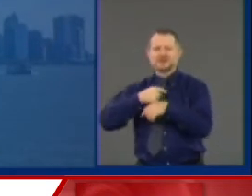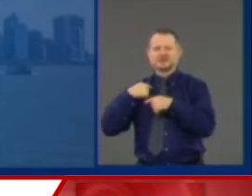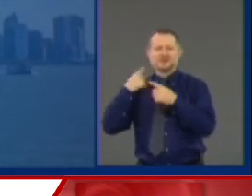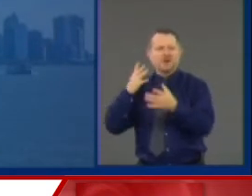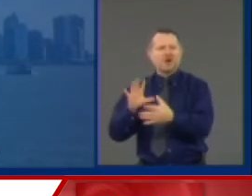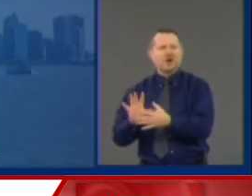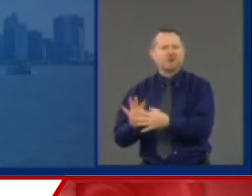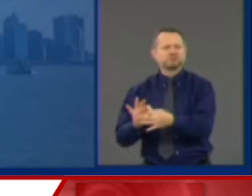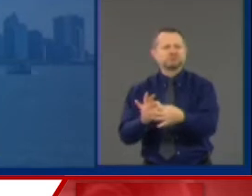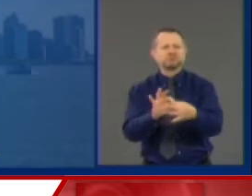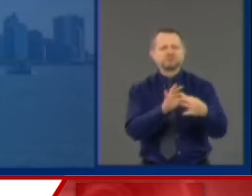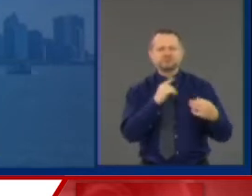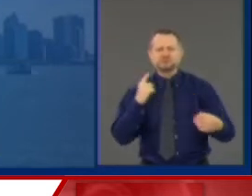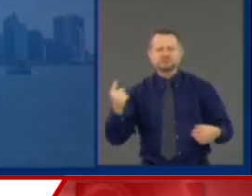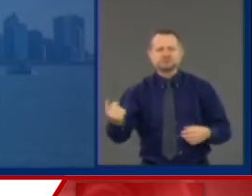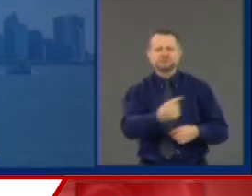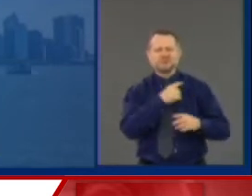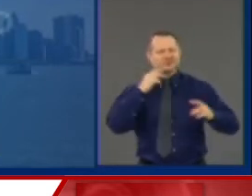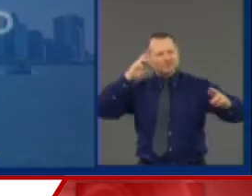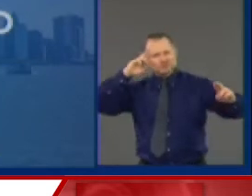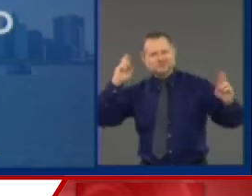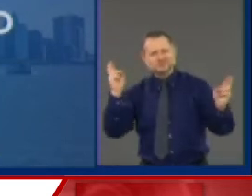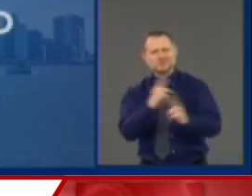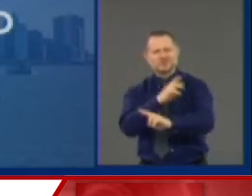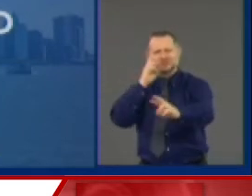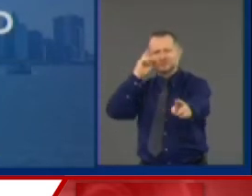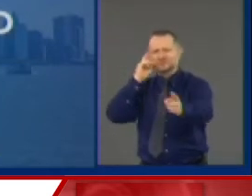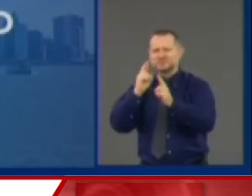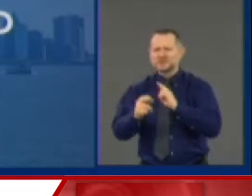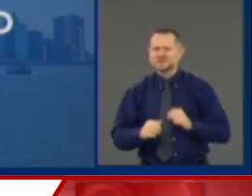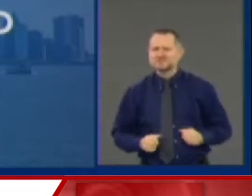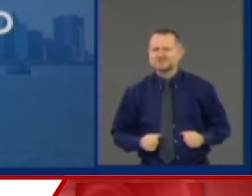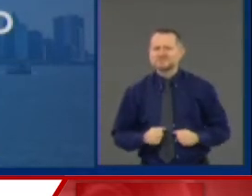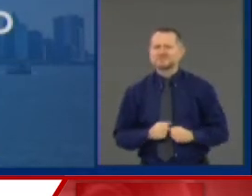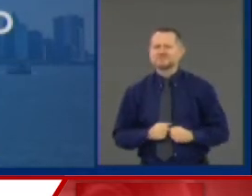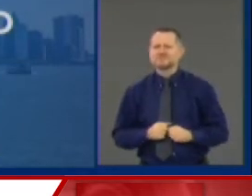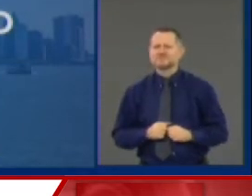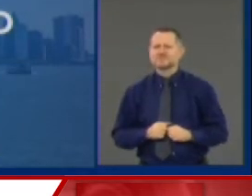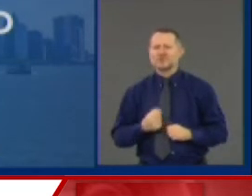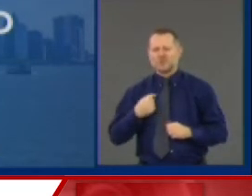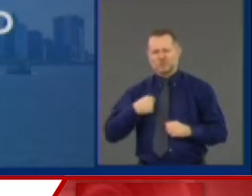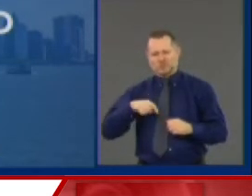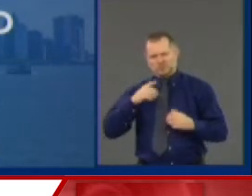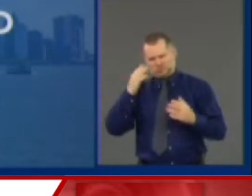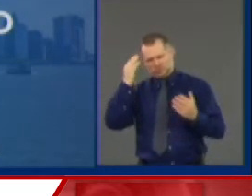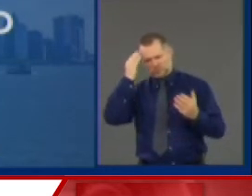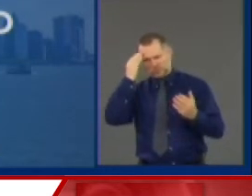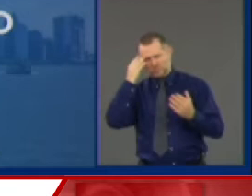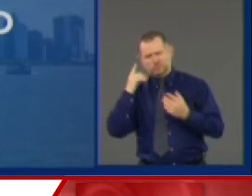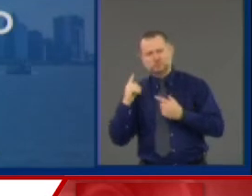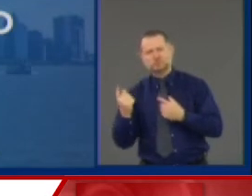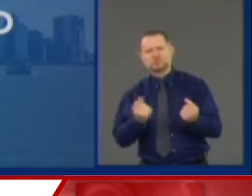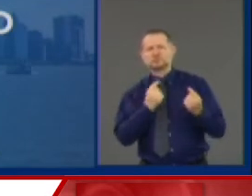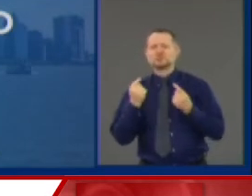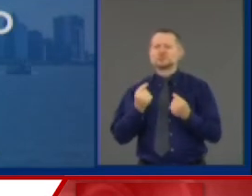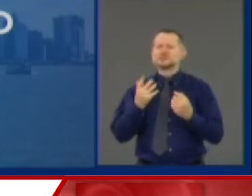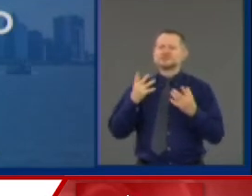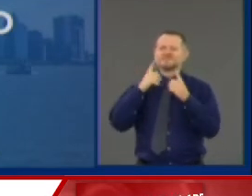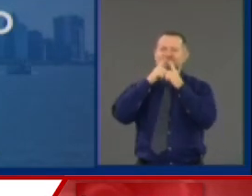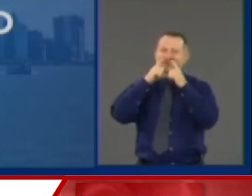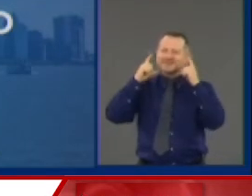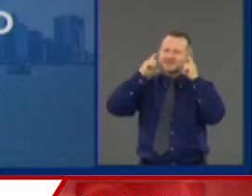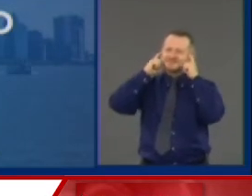We were respectful of each other. We were disciplined. Wearing the mask. just discipline.